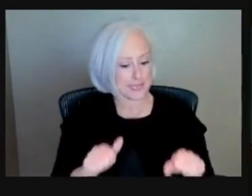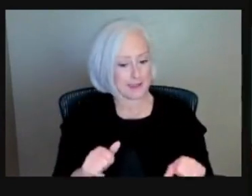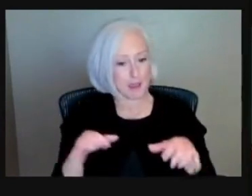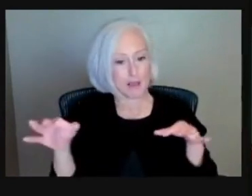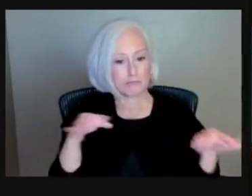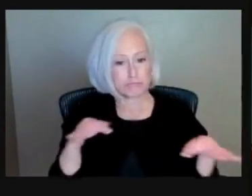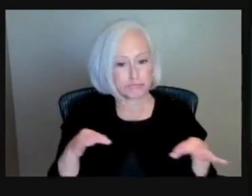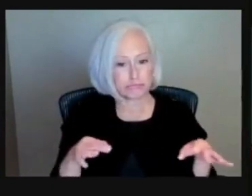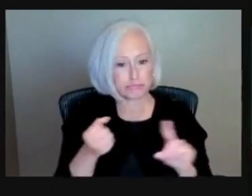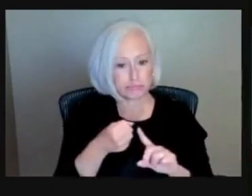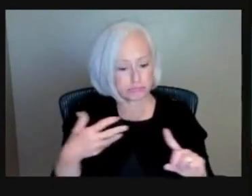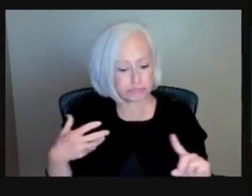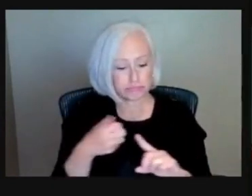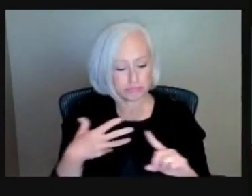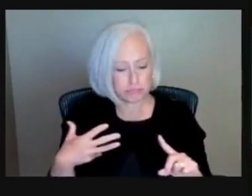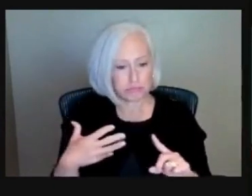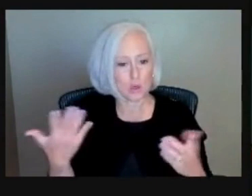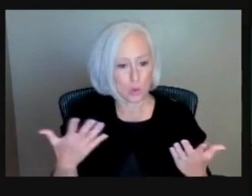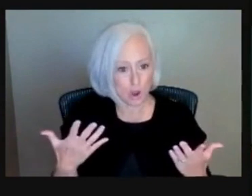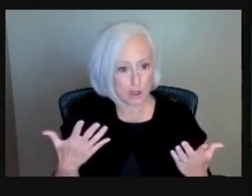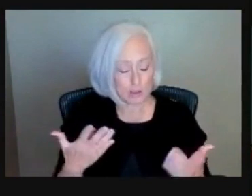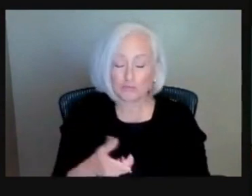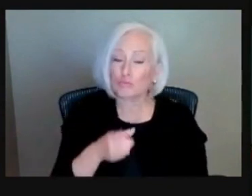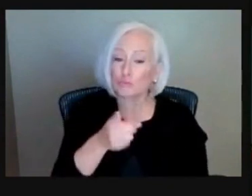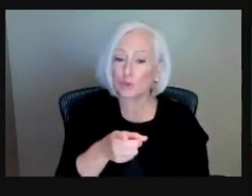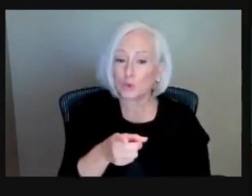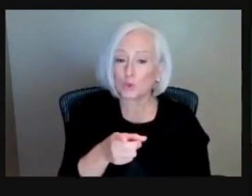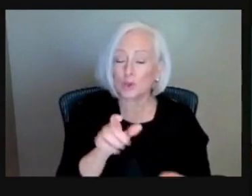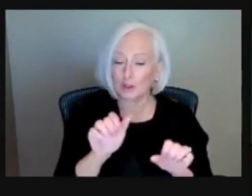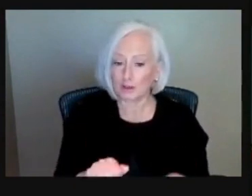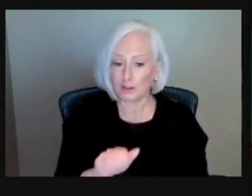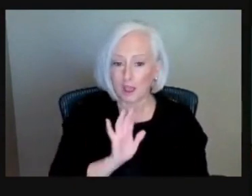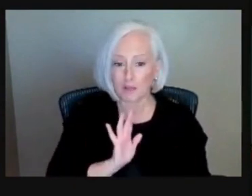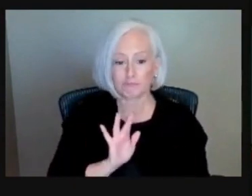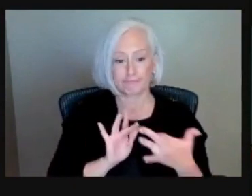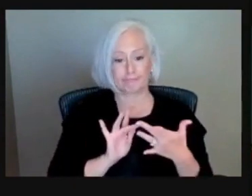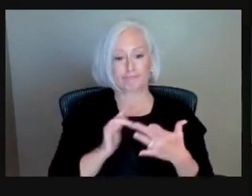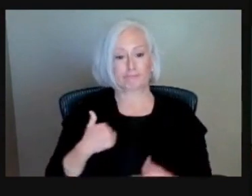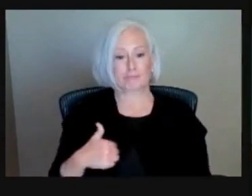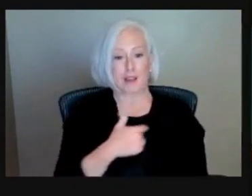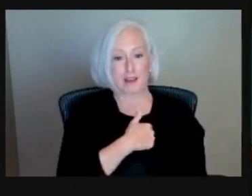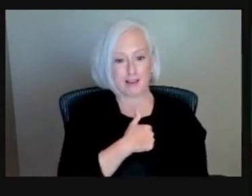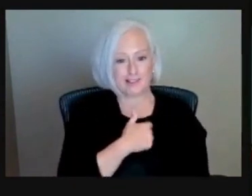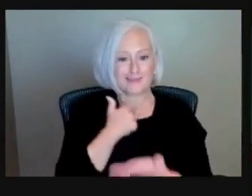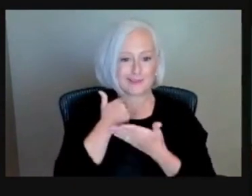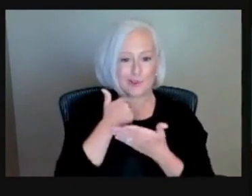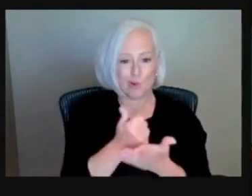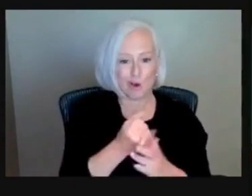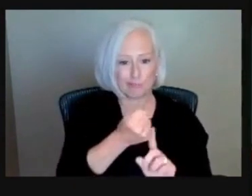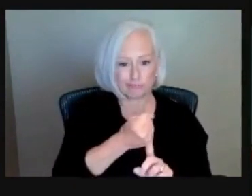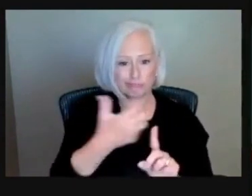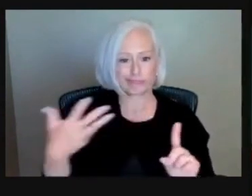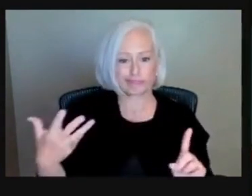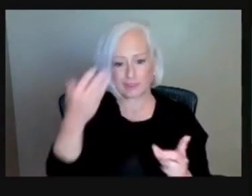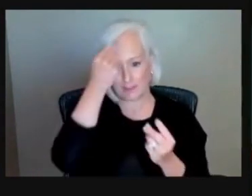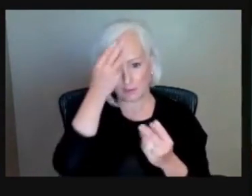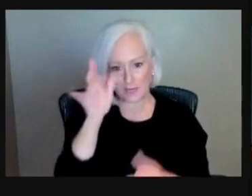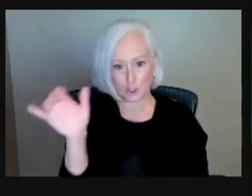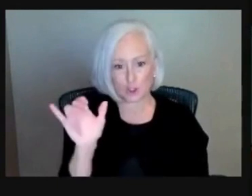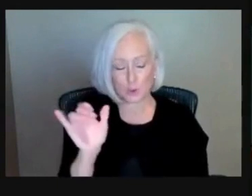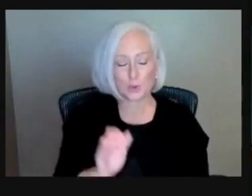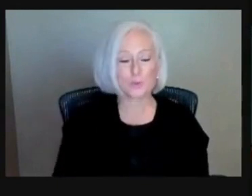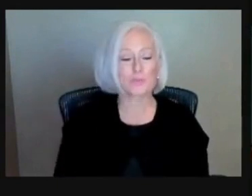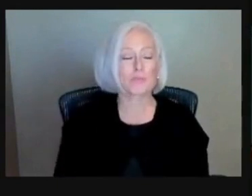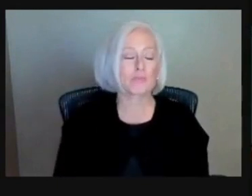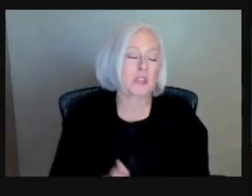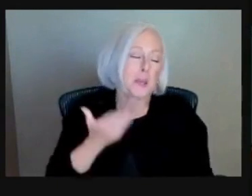you can also contact us so we can explain further what your options are. Maybe you come to us first. As